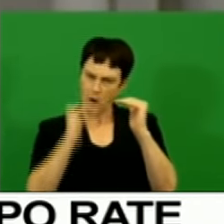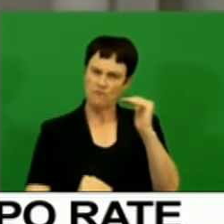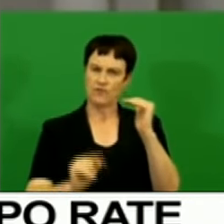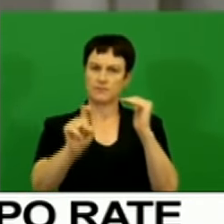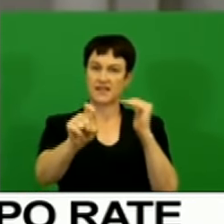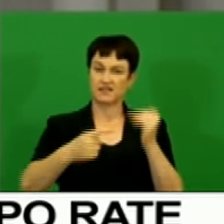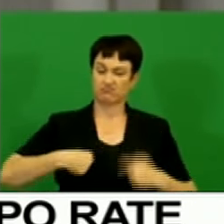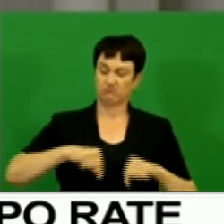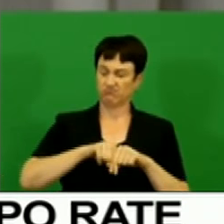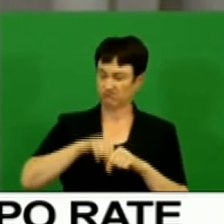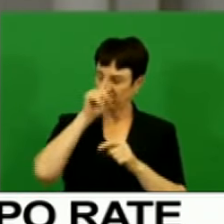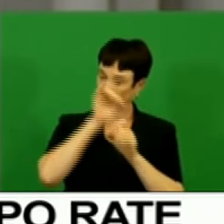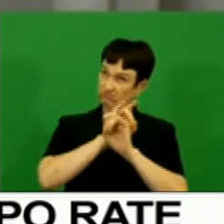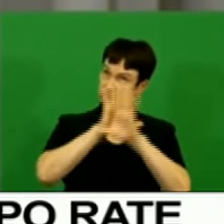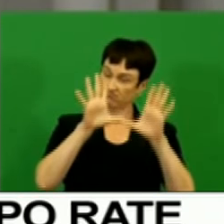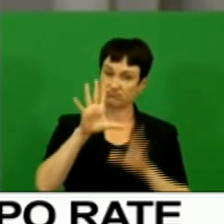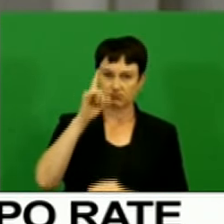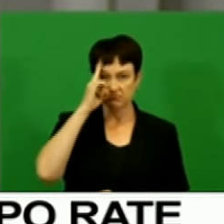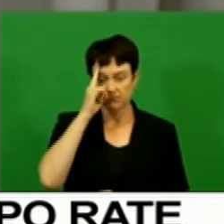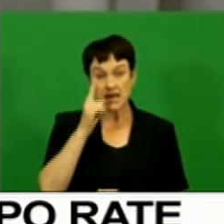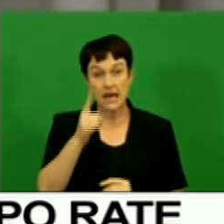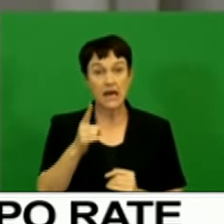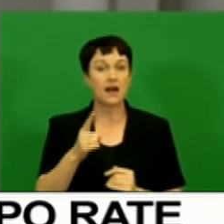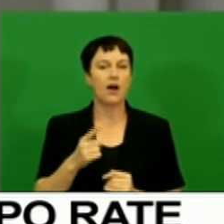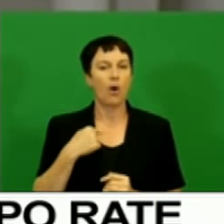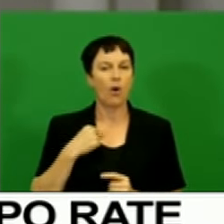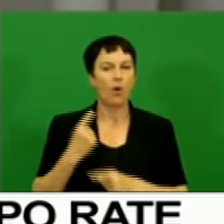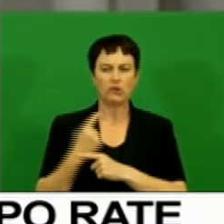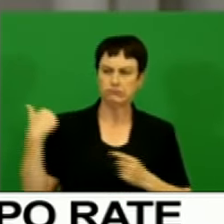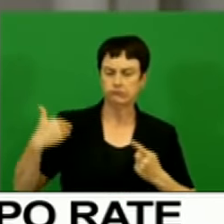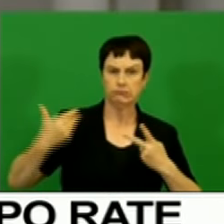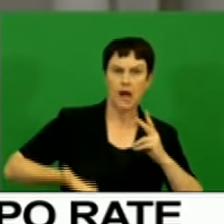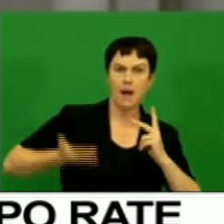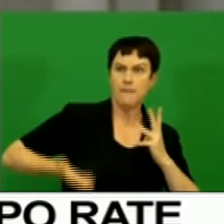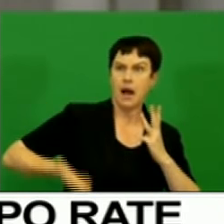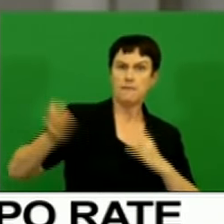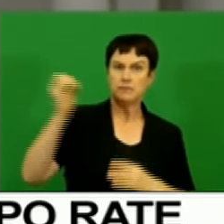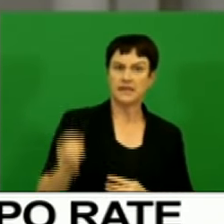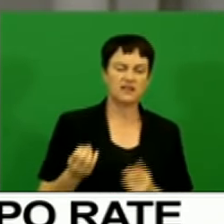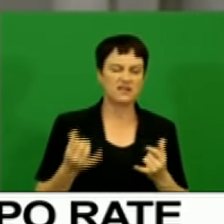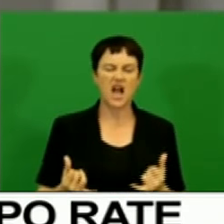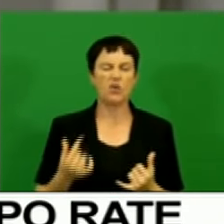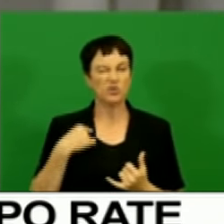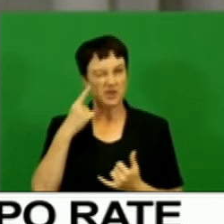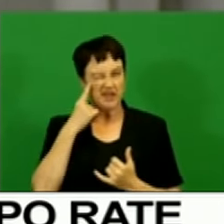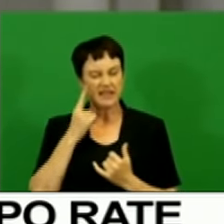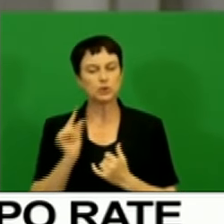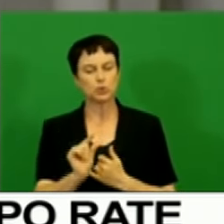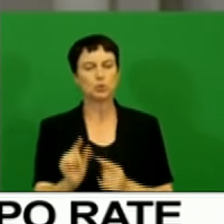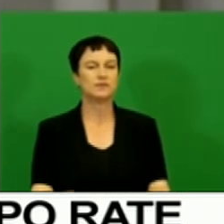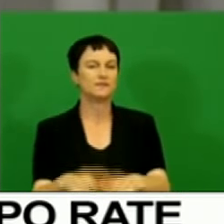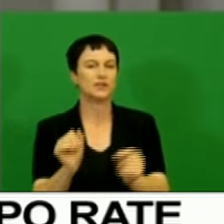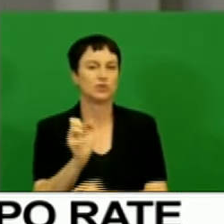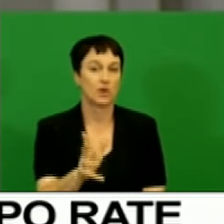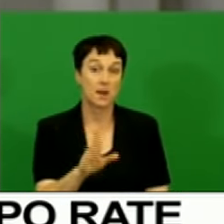the view that we may be near the end of the hiking cycle. However, should second-round effects